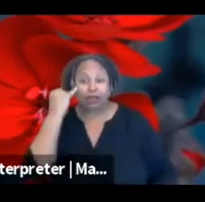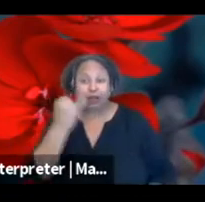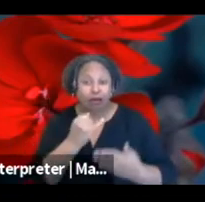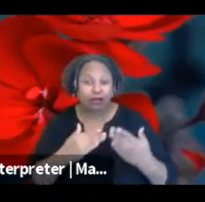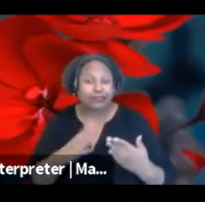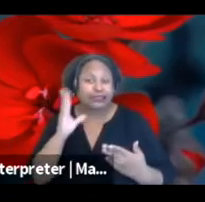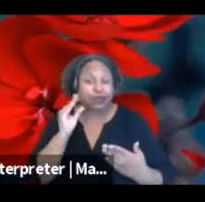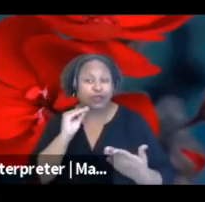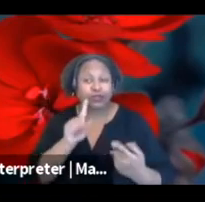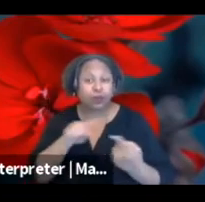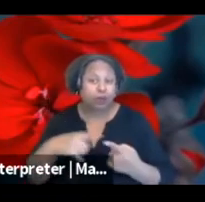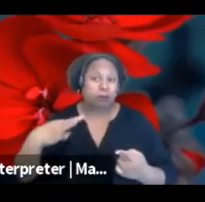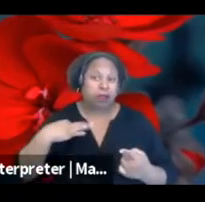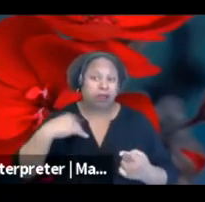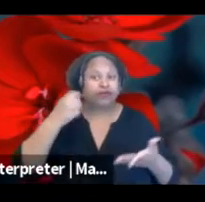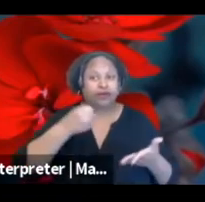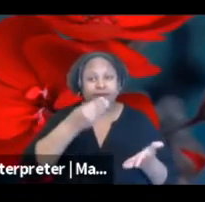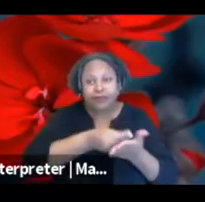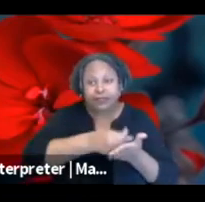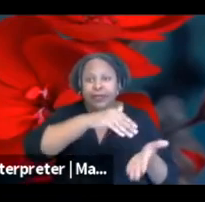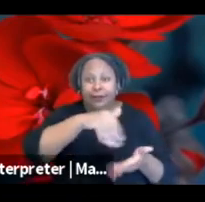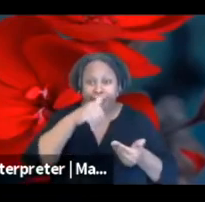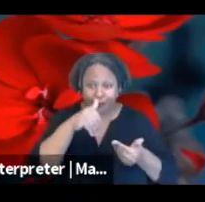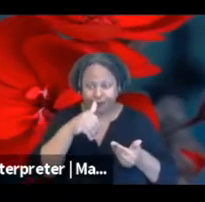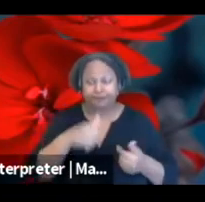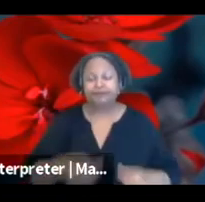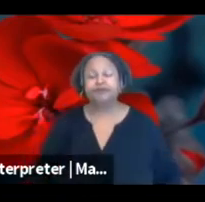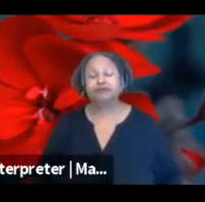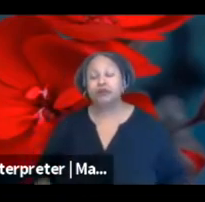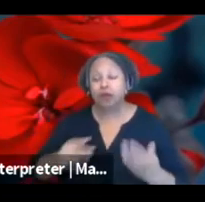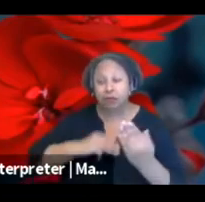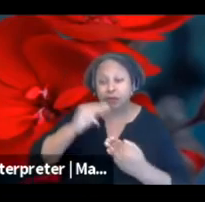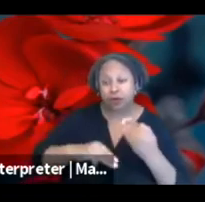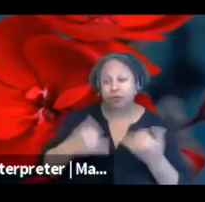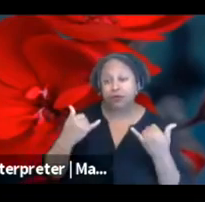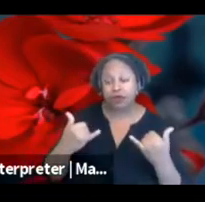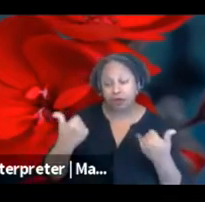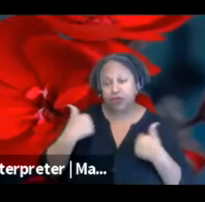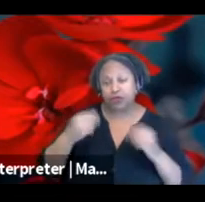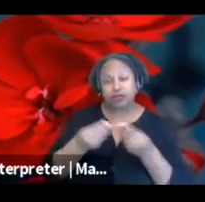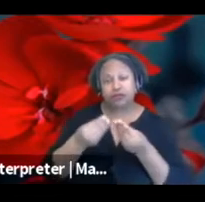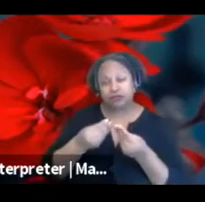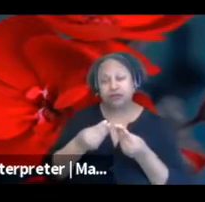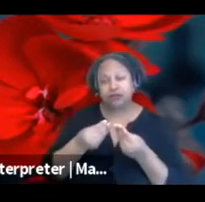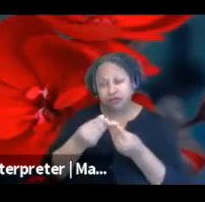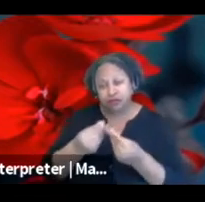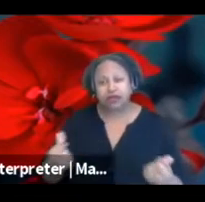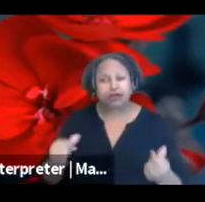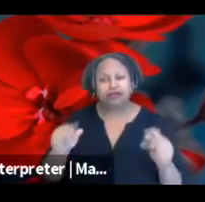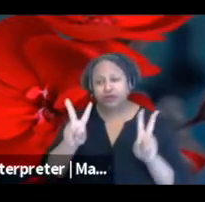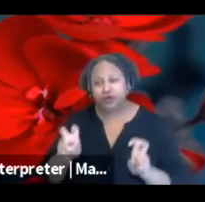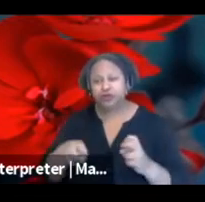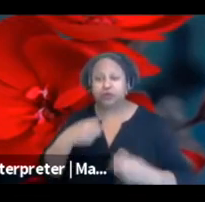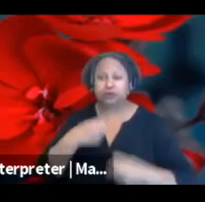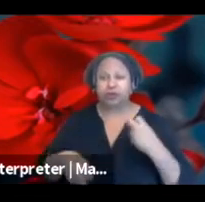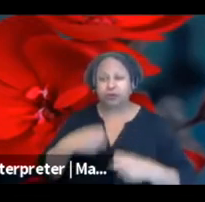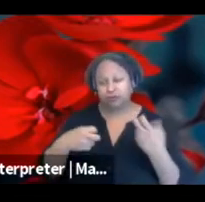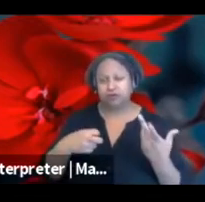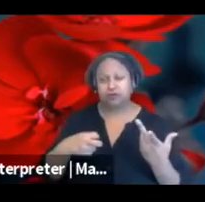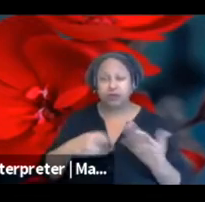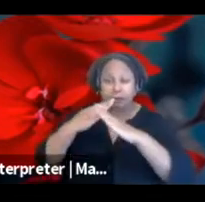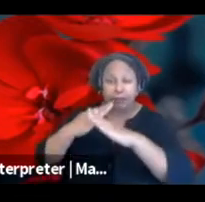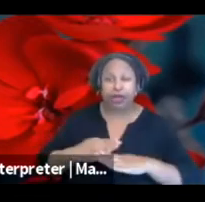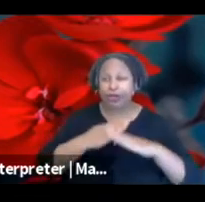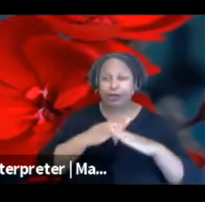and funding and seeking funding. And the program also seeks to address some of those disparities that come from those barriers